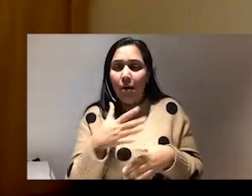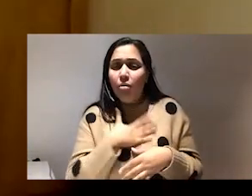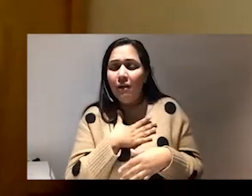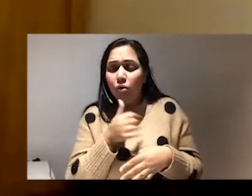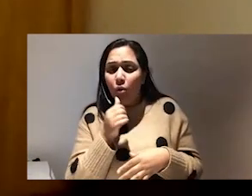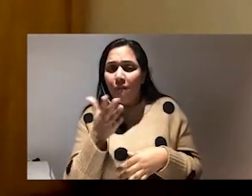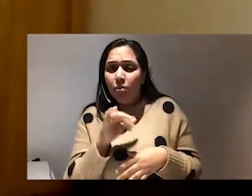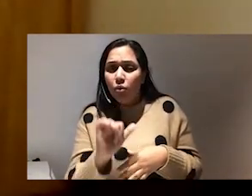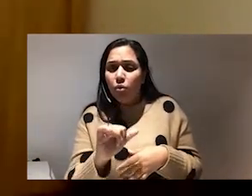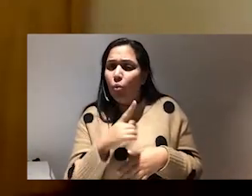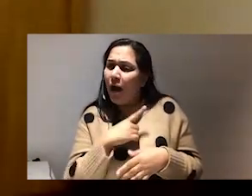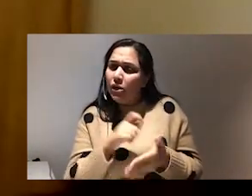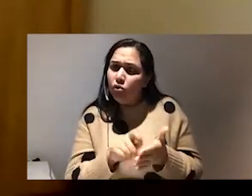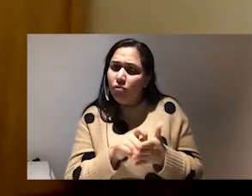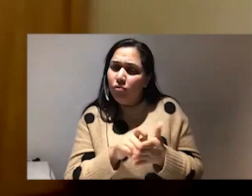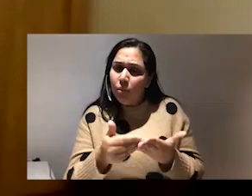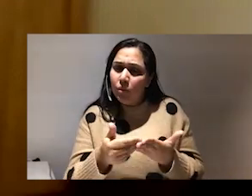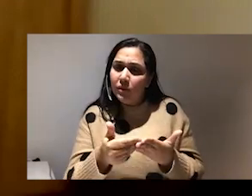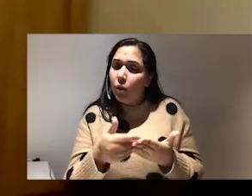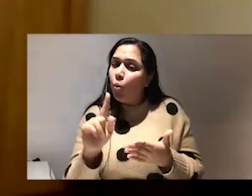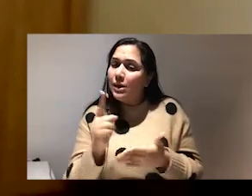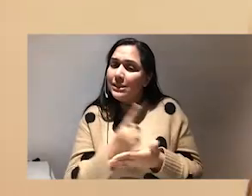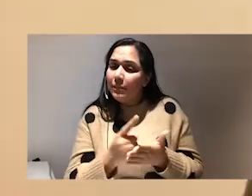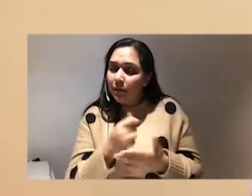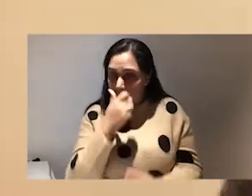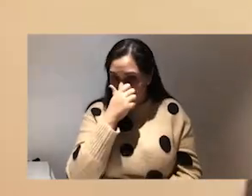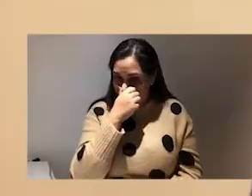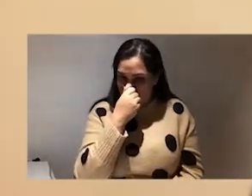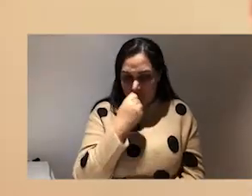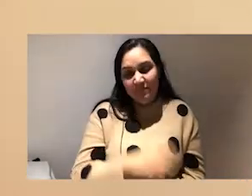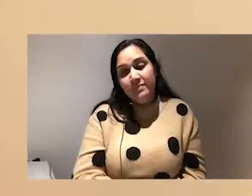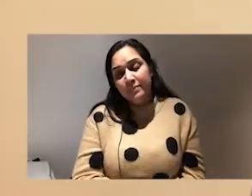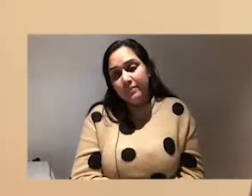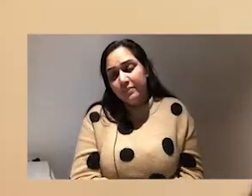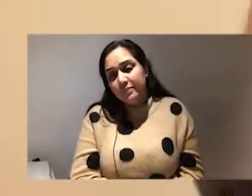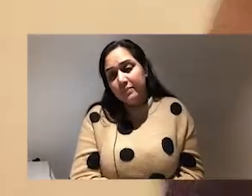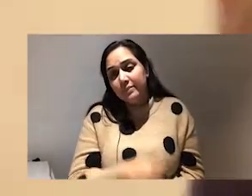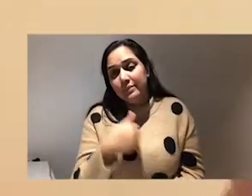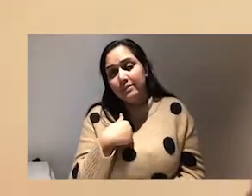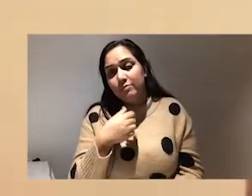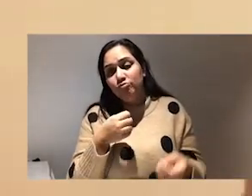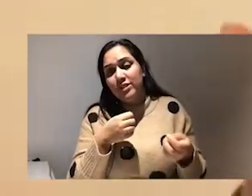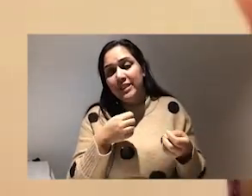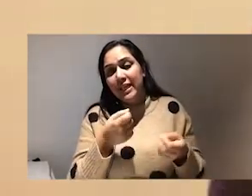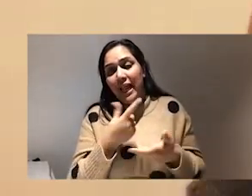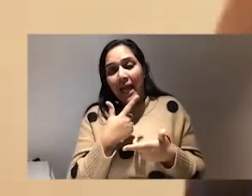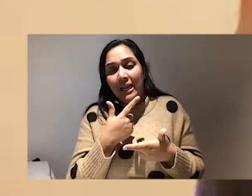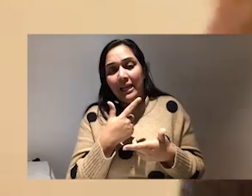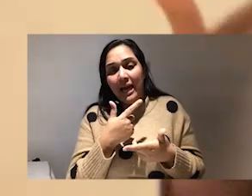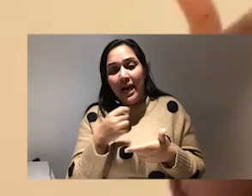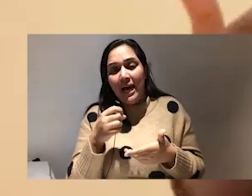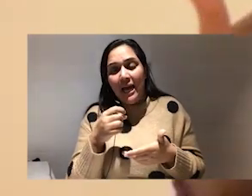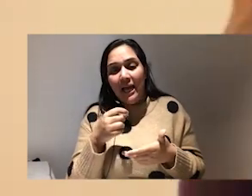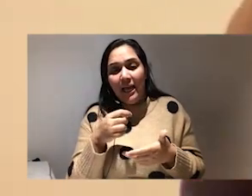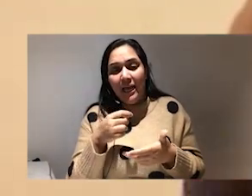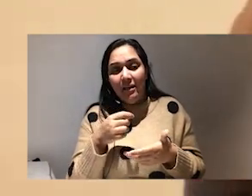why did you write this book? Like, what is it all about? Well, I'm really glad that comes across, because that's why I wrote the book. Glitch